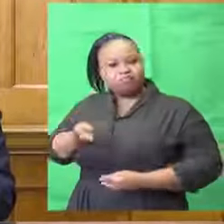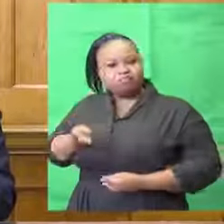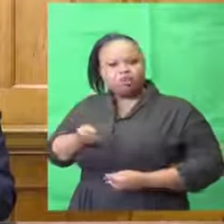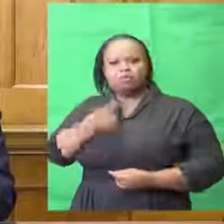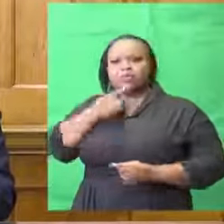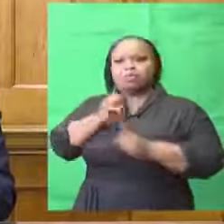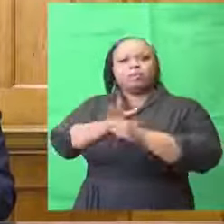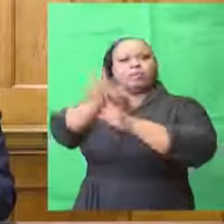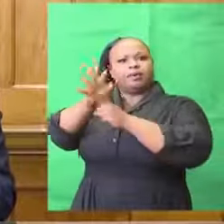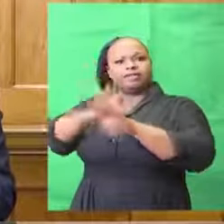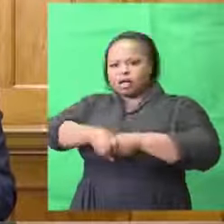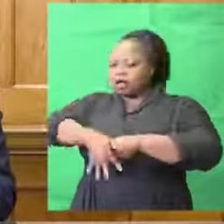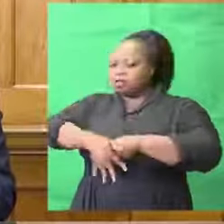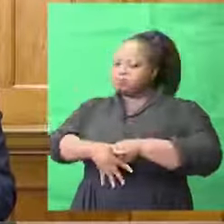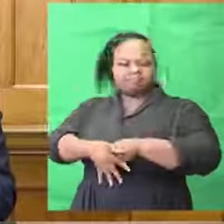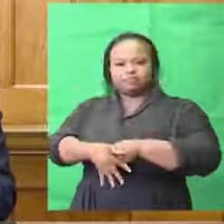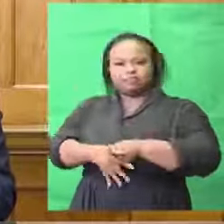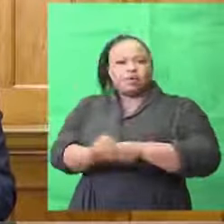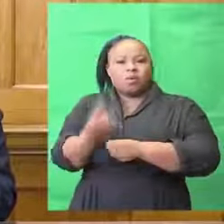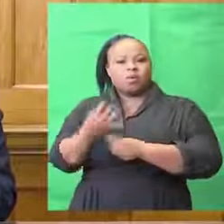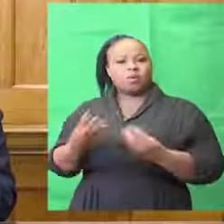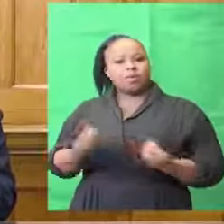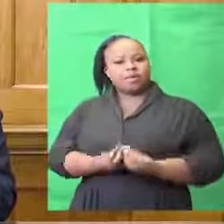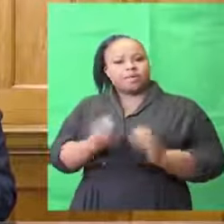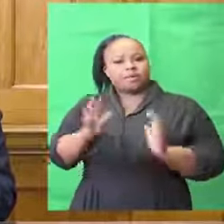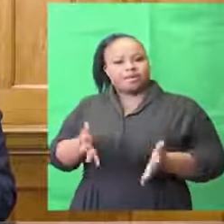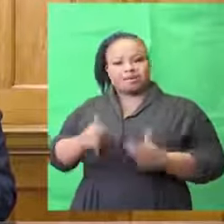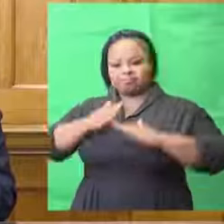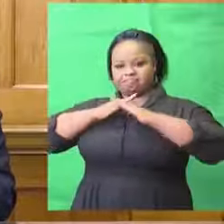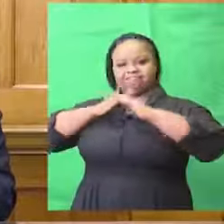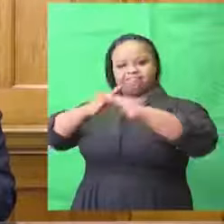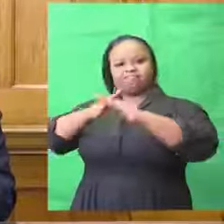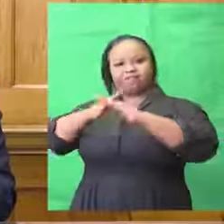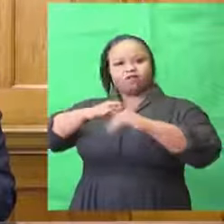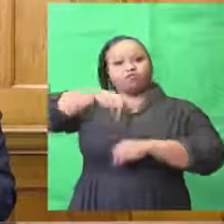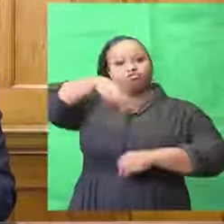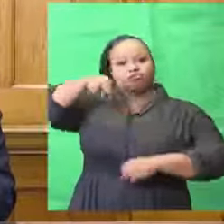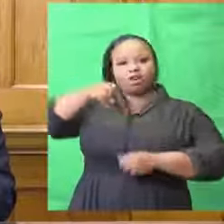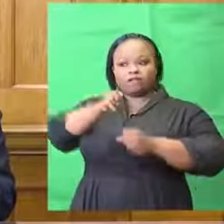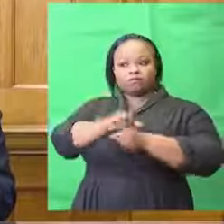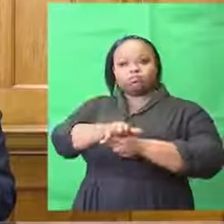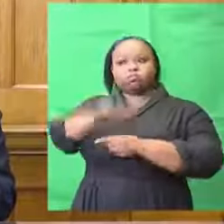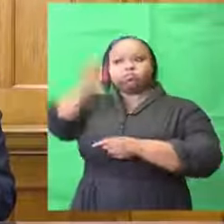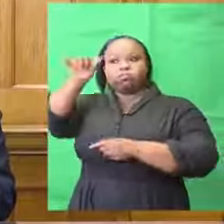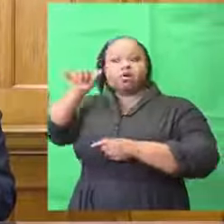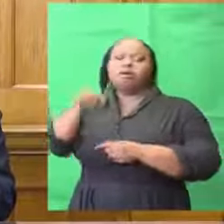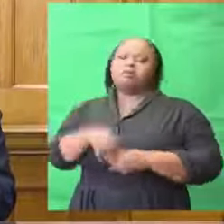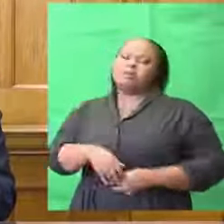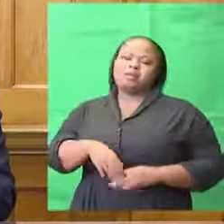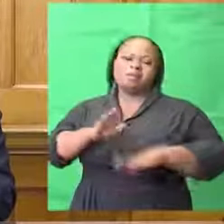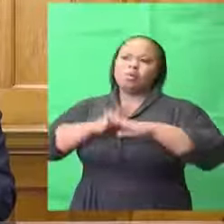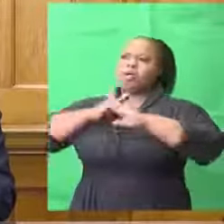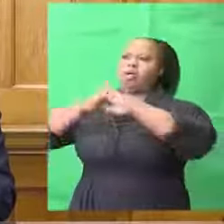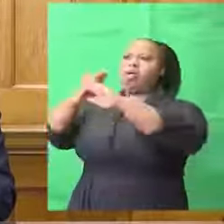spread of this variant. The only thing the prohibition on travel will do is to further damage the economies